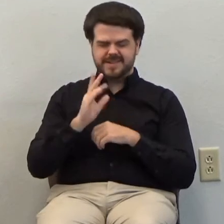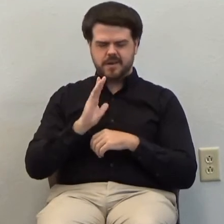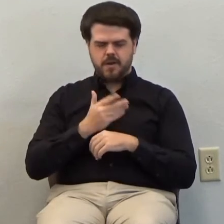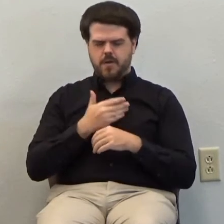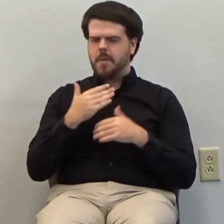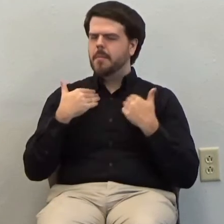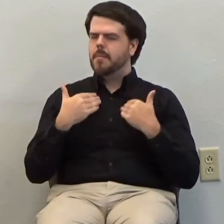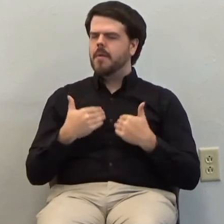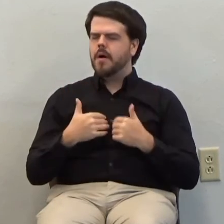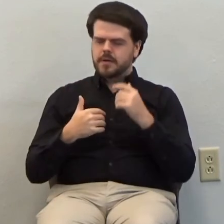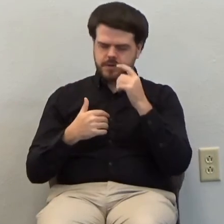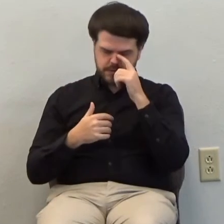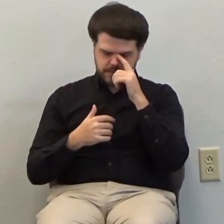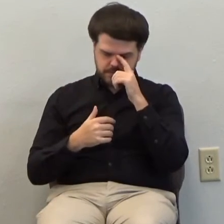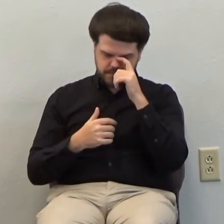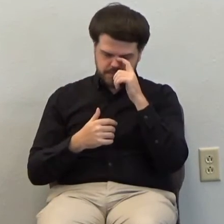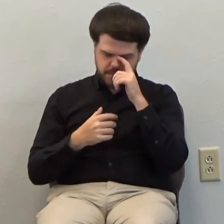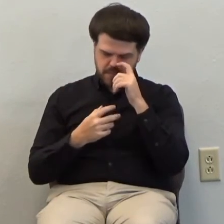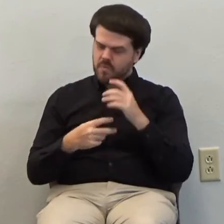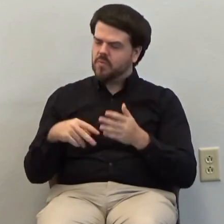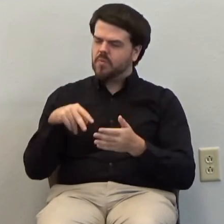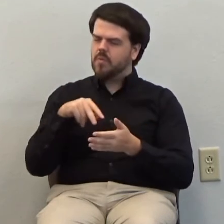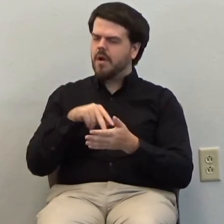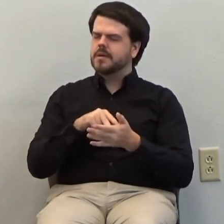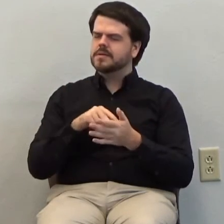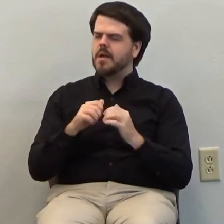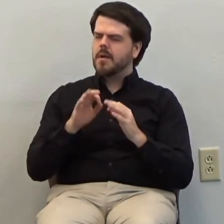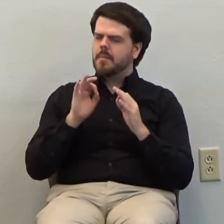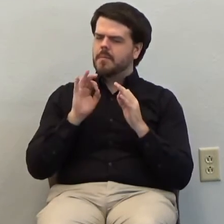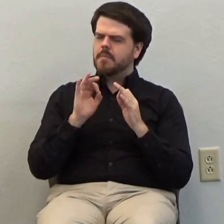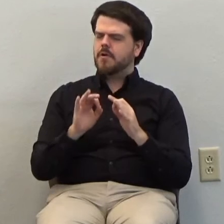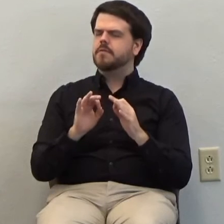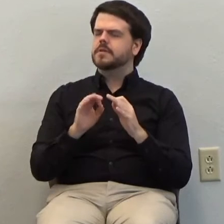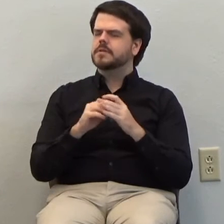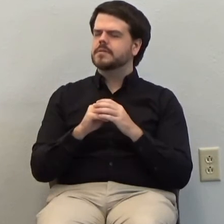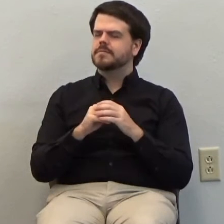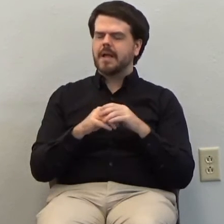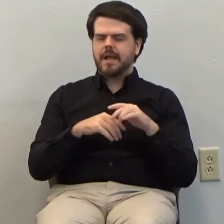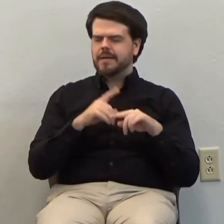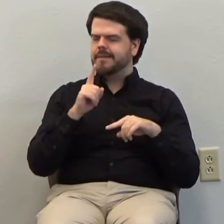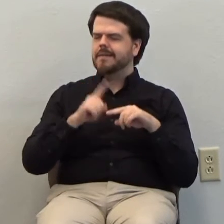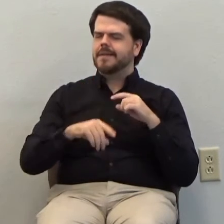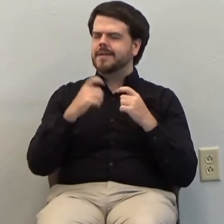grave but having been made perfect imperishable unable to sin